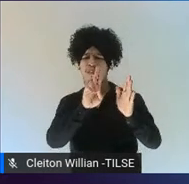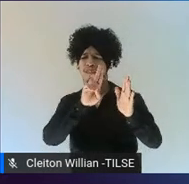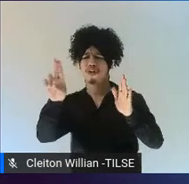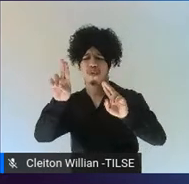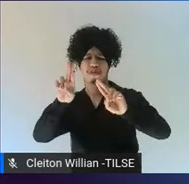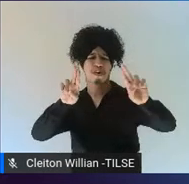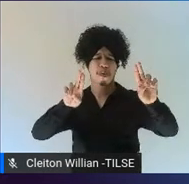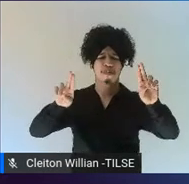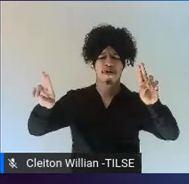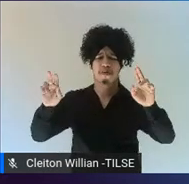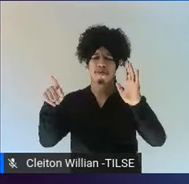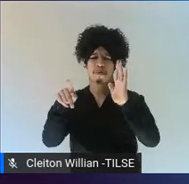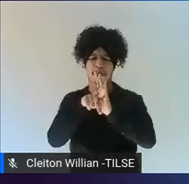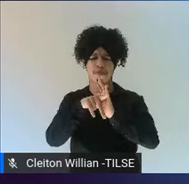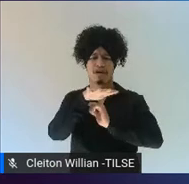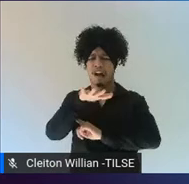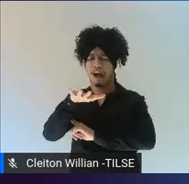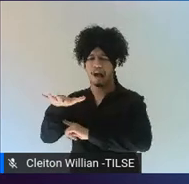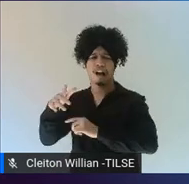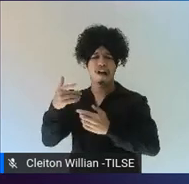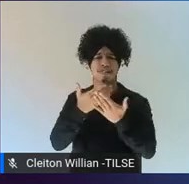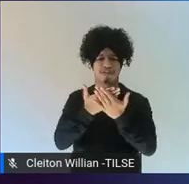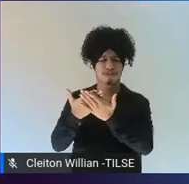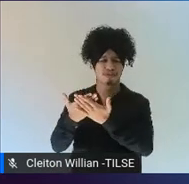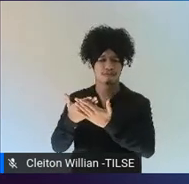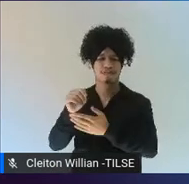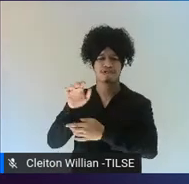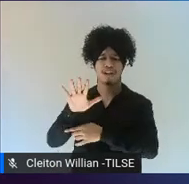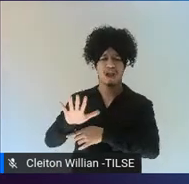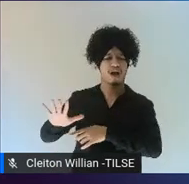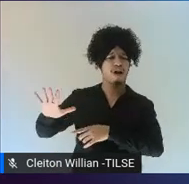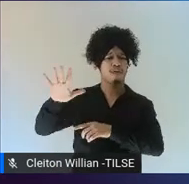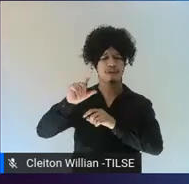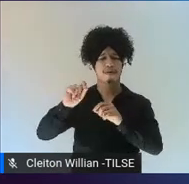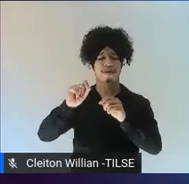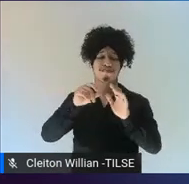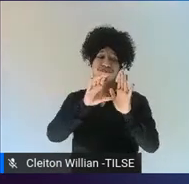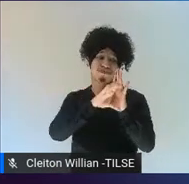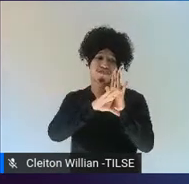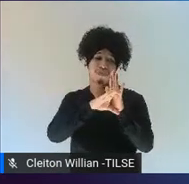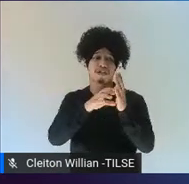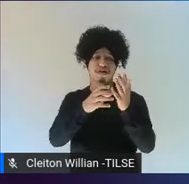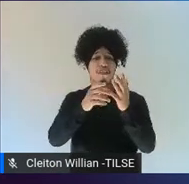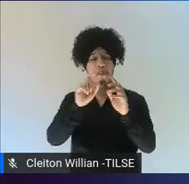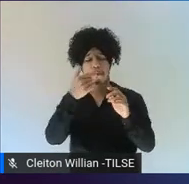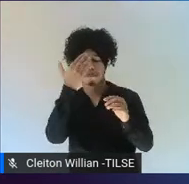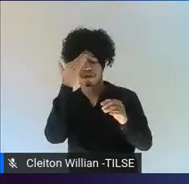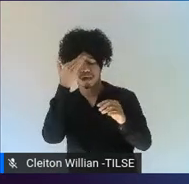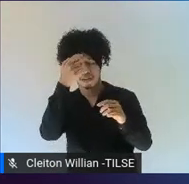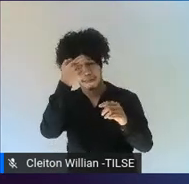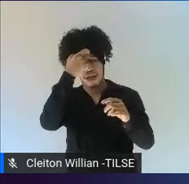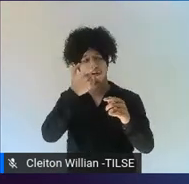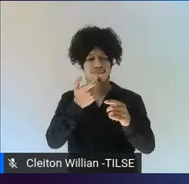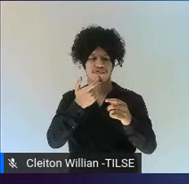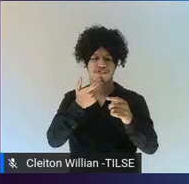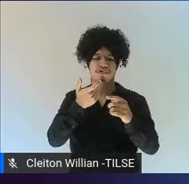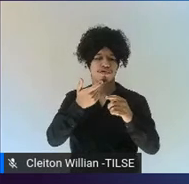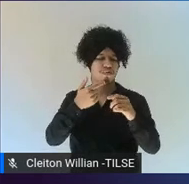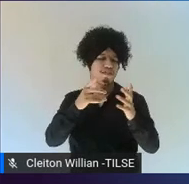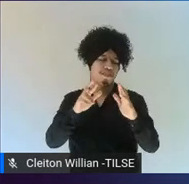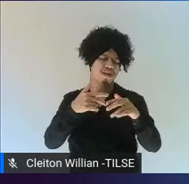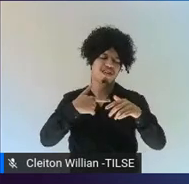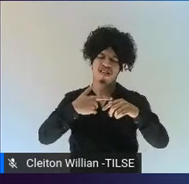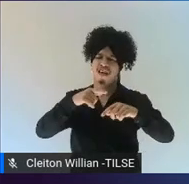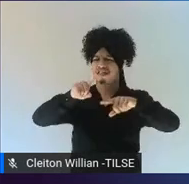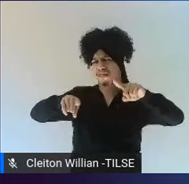conceptions of programs, but there's a lot of variation, even within one